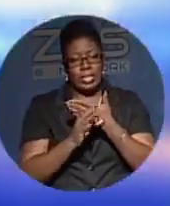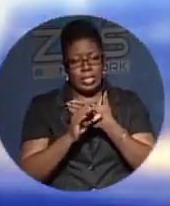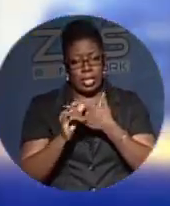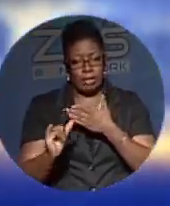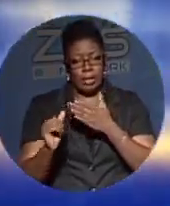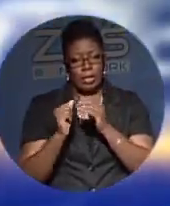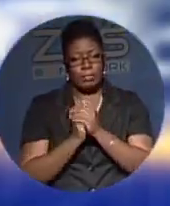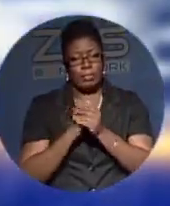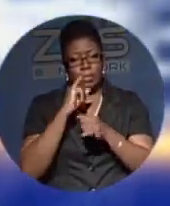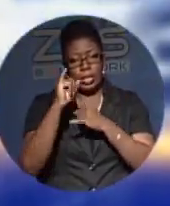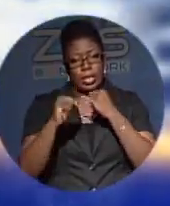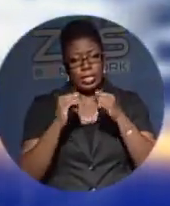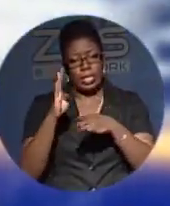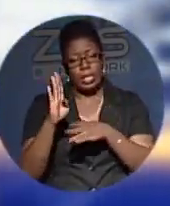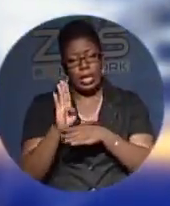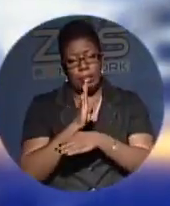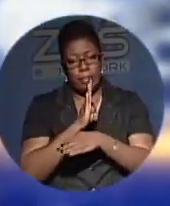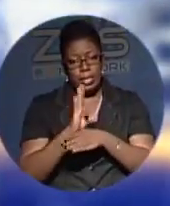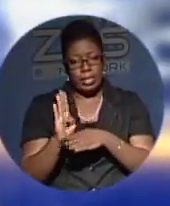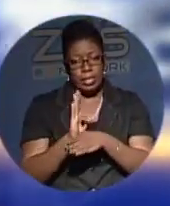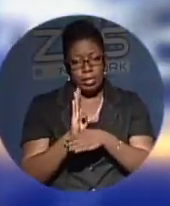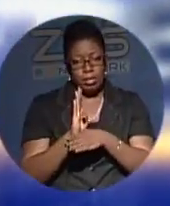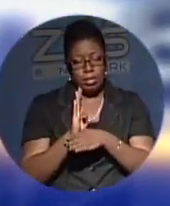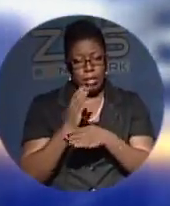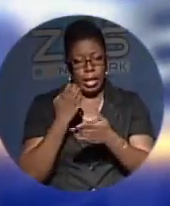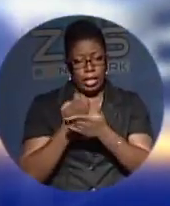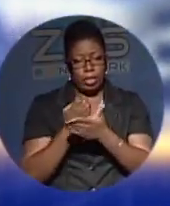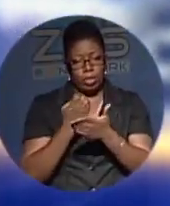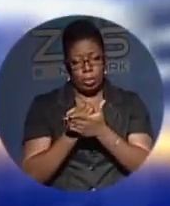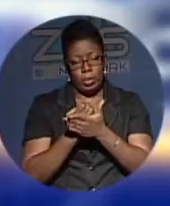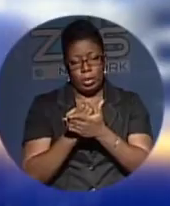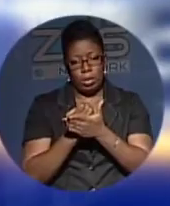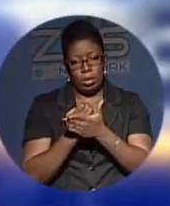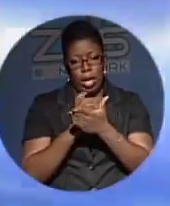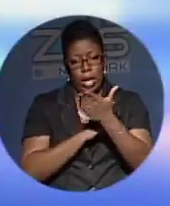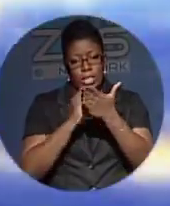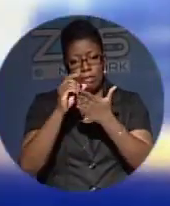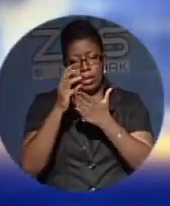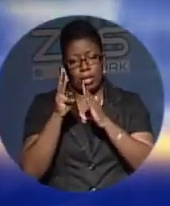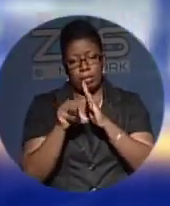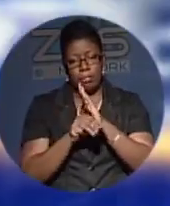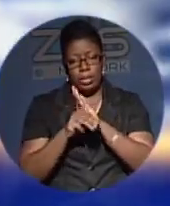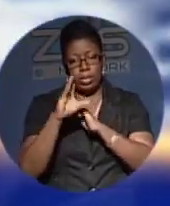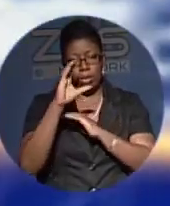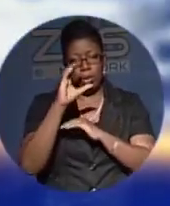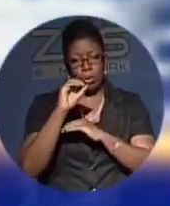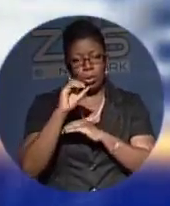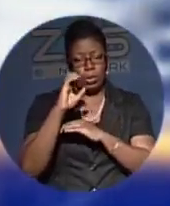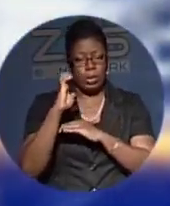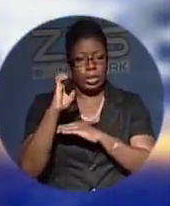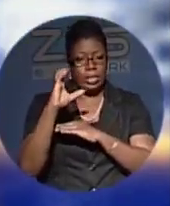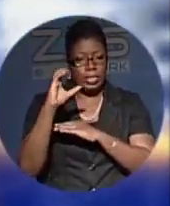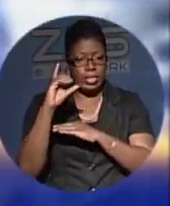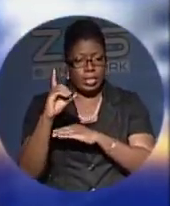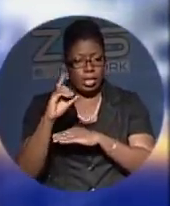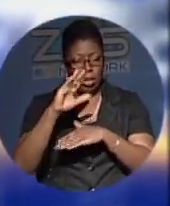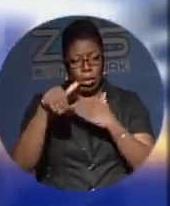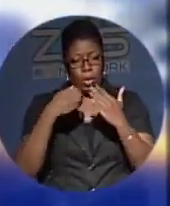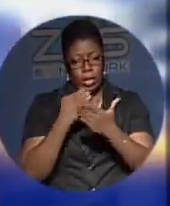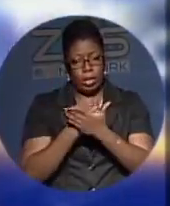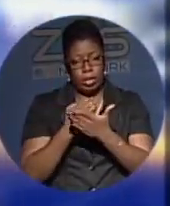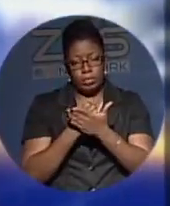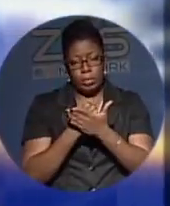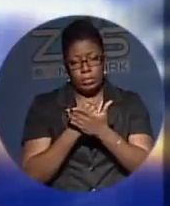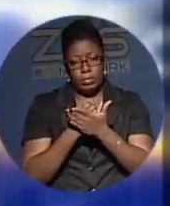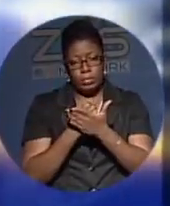From the international business scene, the Organization for Economic Cooperation and Development, OECD, says that every economy it monitors